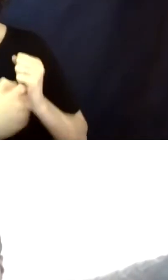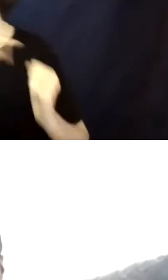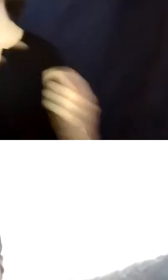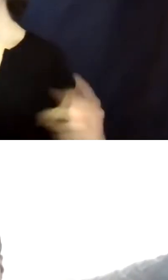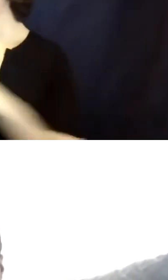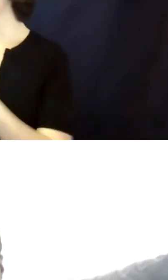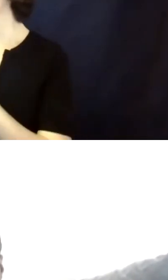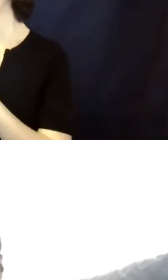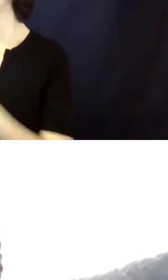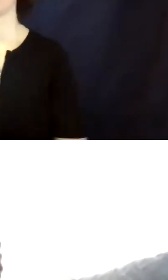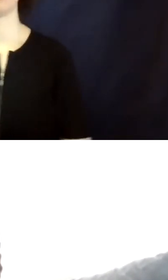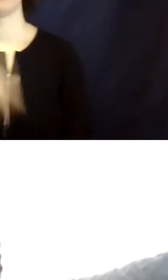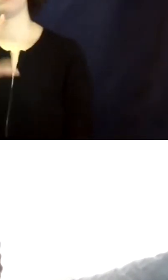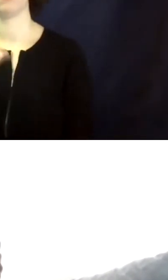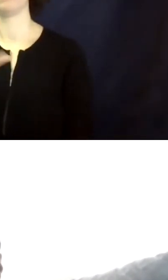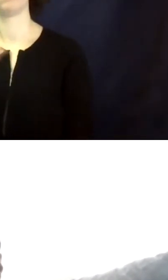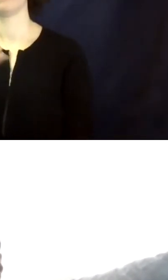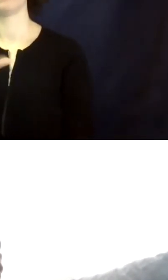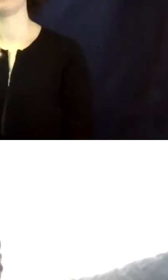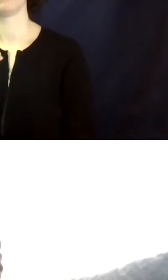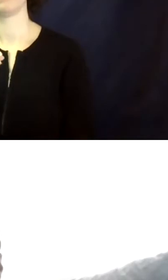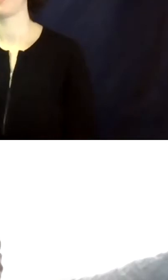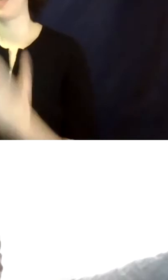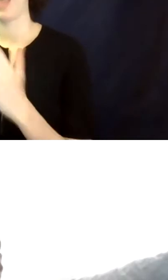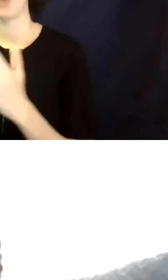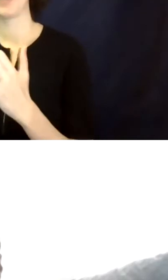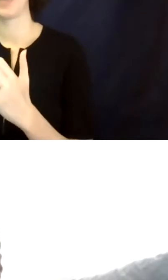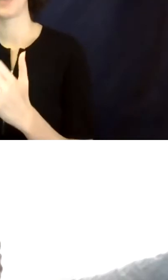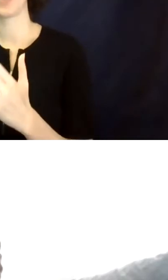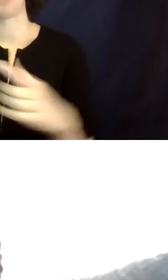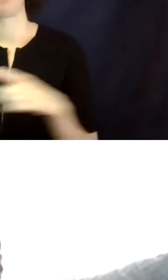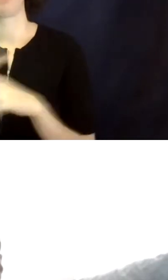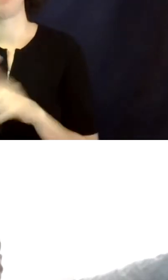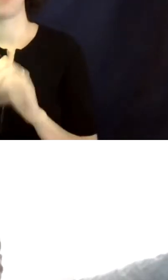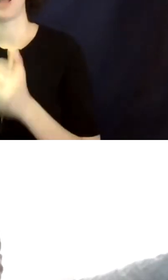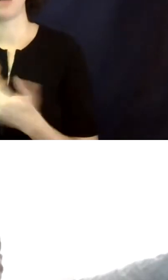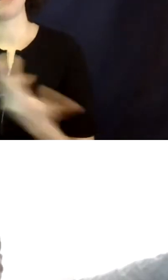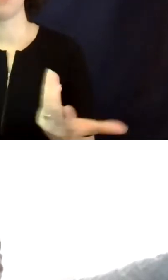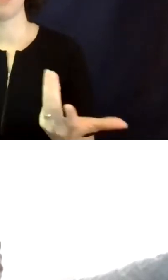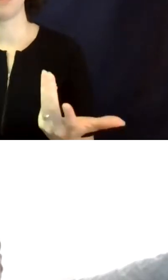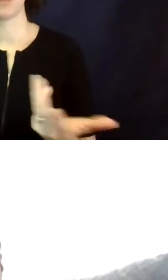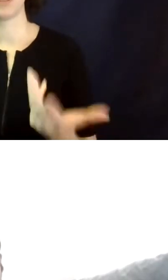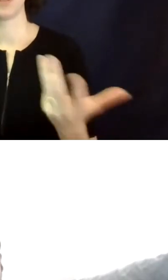What, and what were they thinking it would interfere? Does it